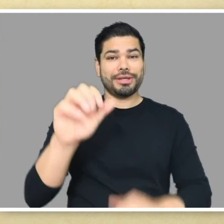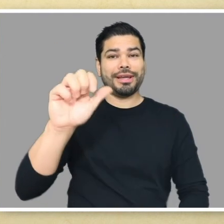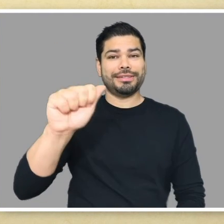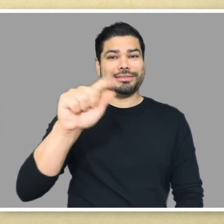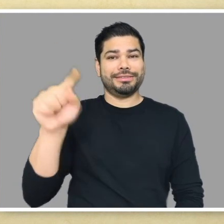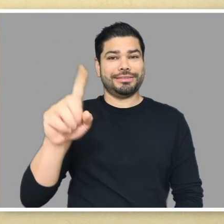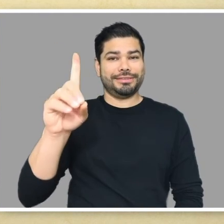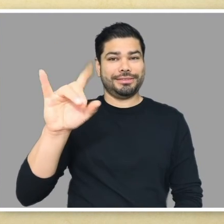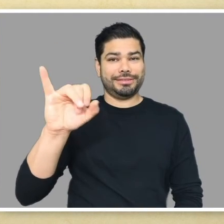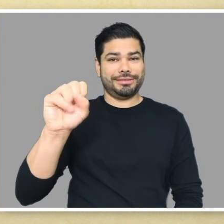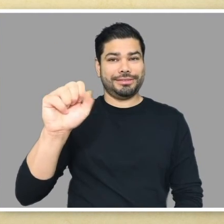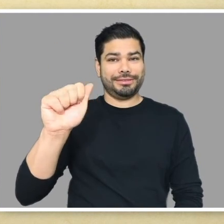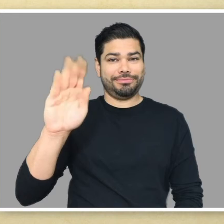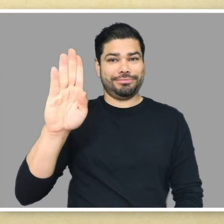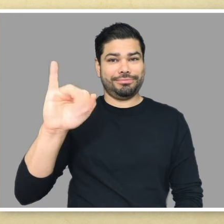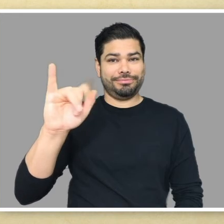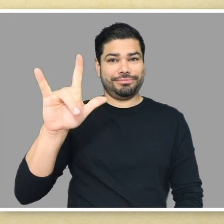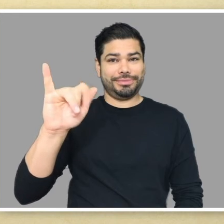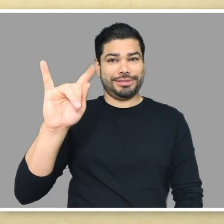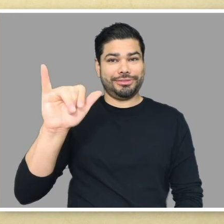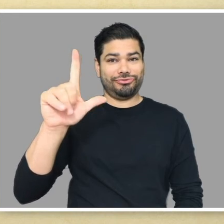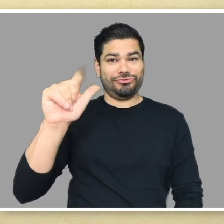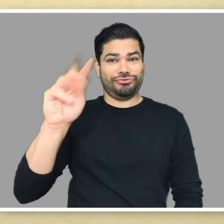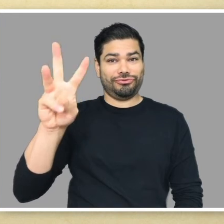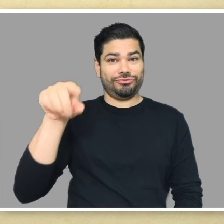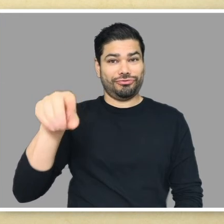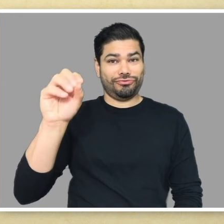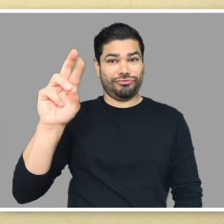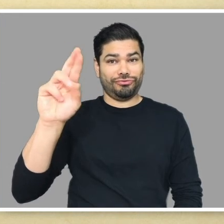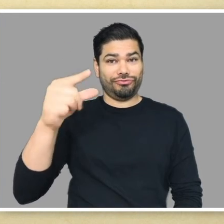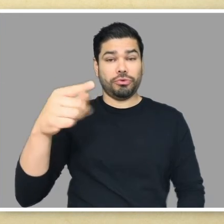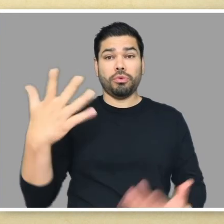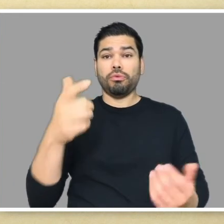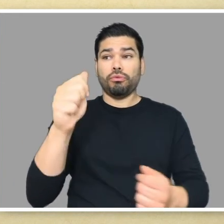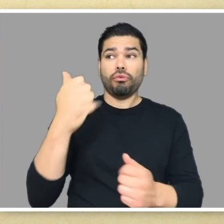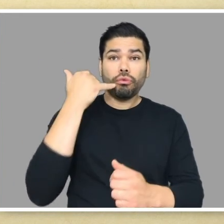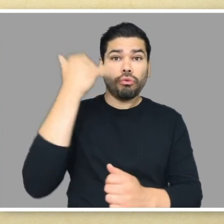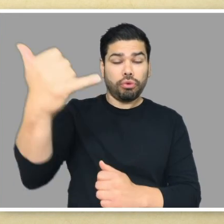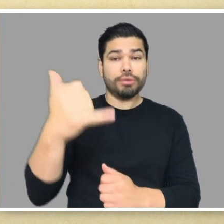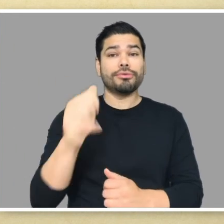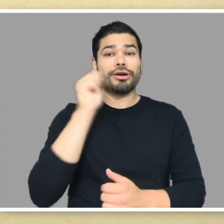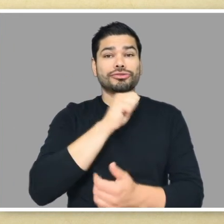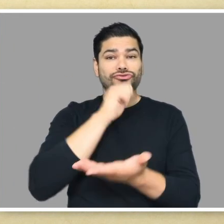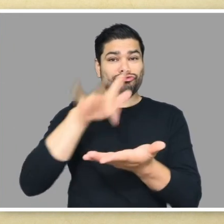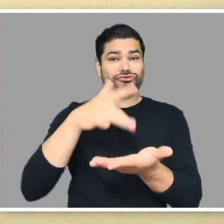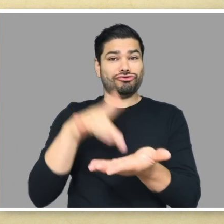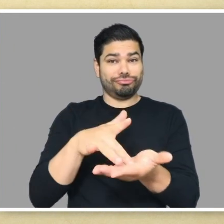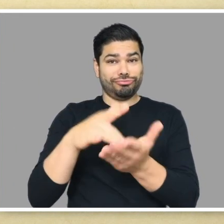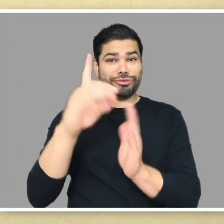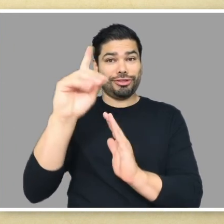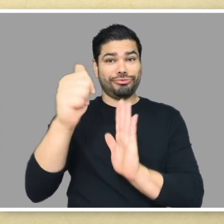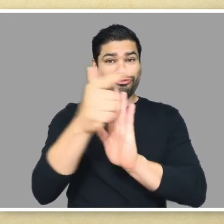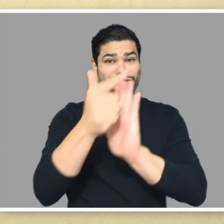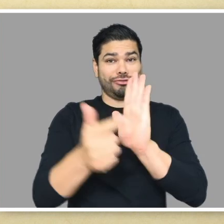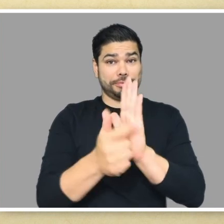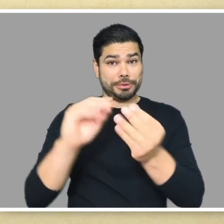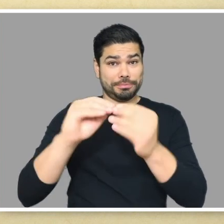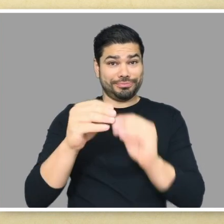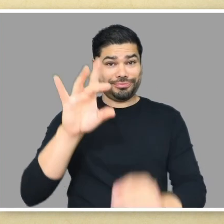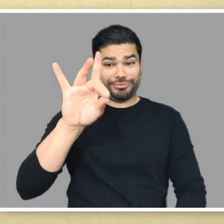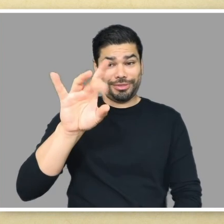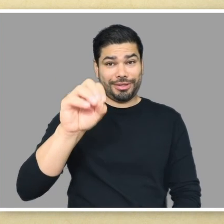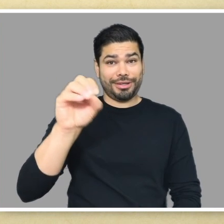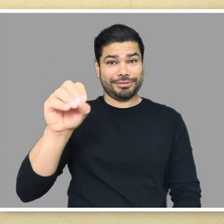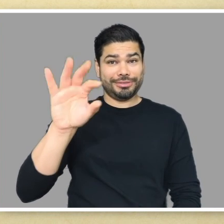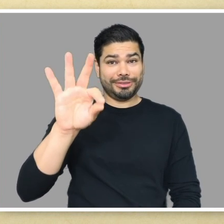azdisabilitylaw.org, or by calling the Arizona Center for Disability Law at 800-922